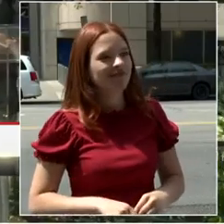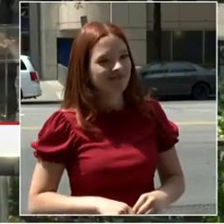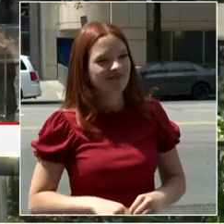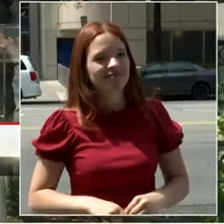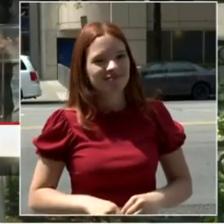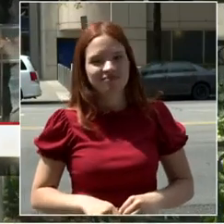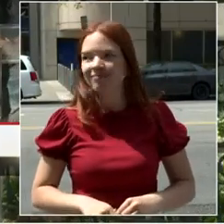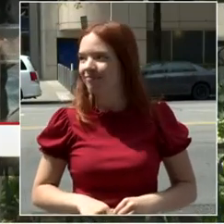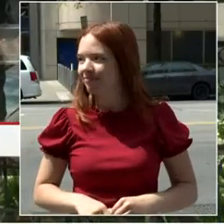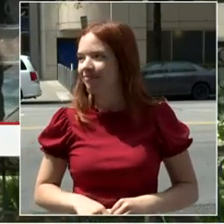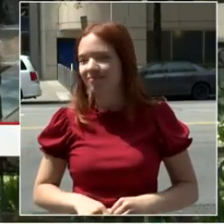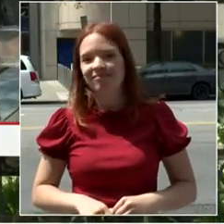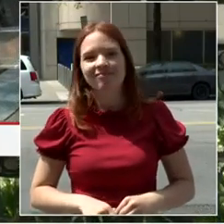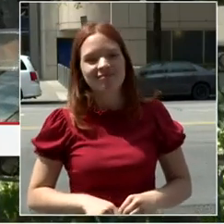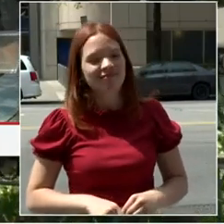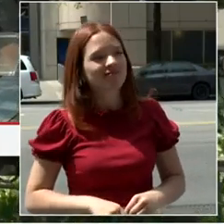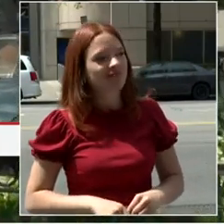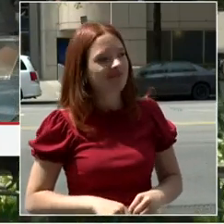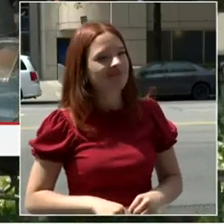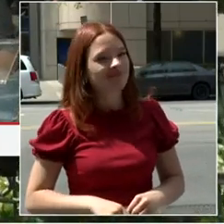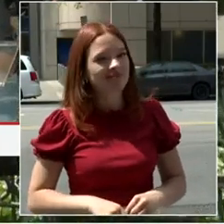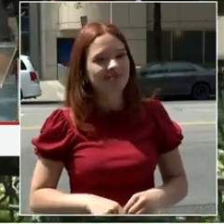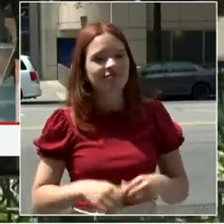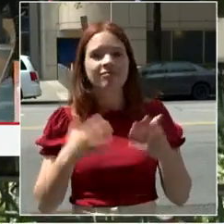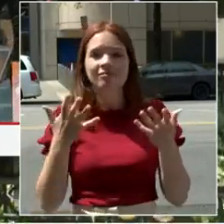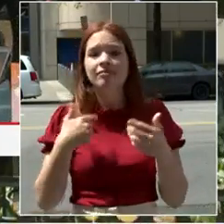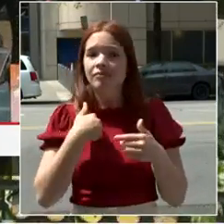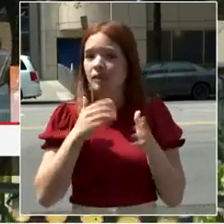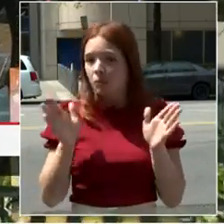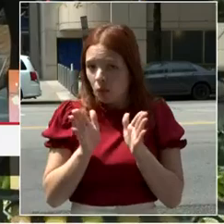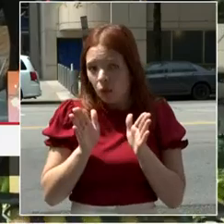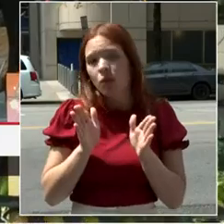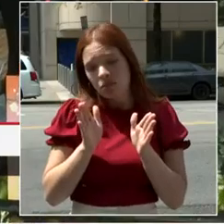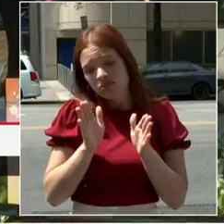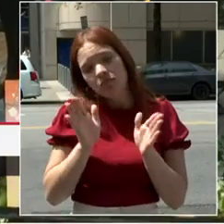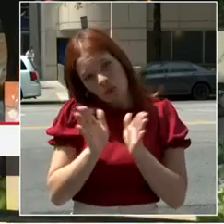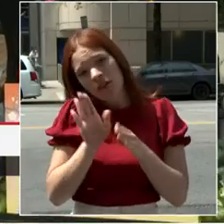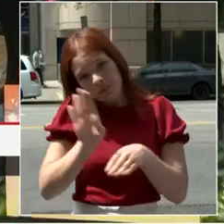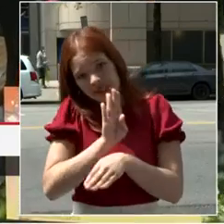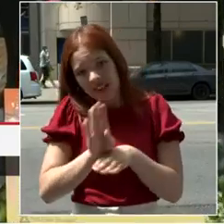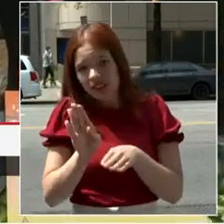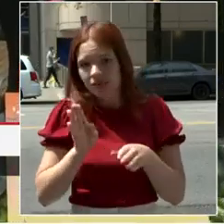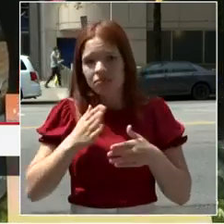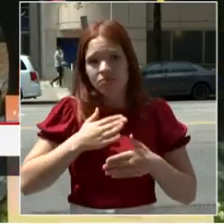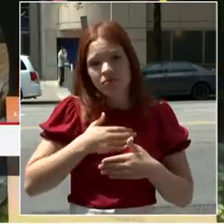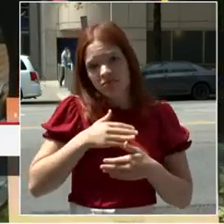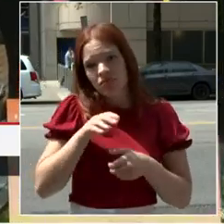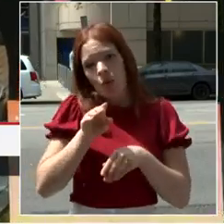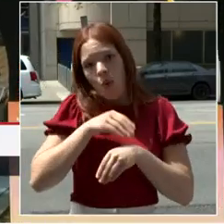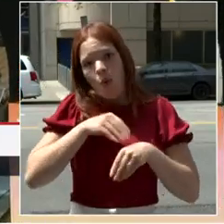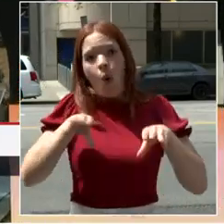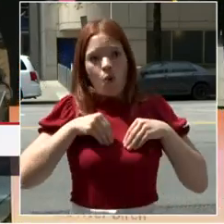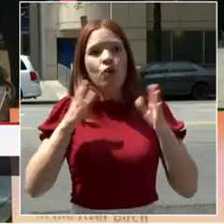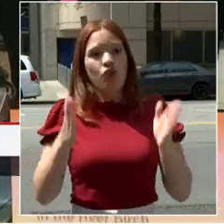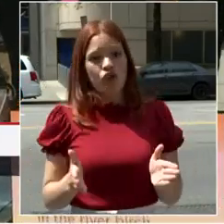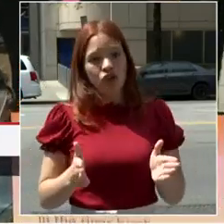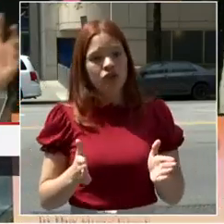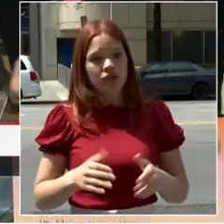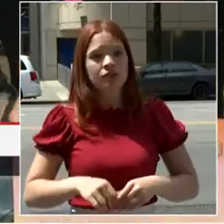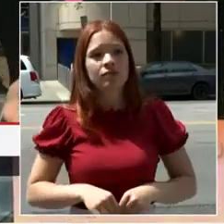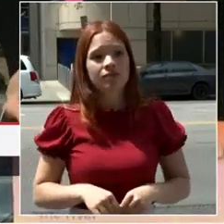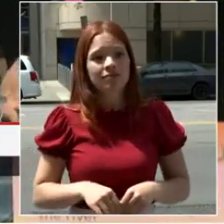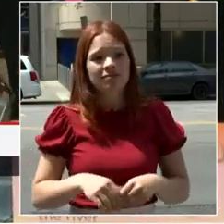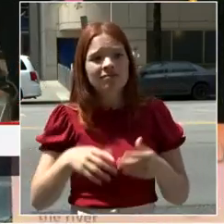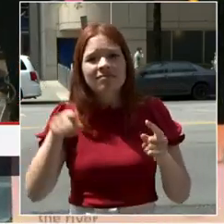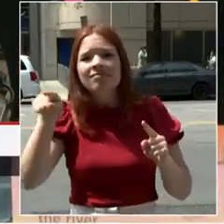As a small business owner and operator, I want to take this moment to ask D.C. visitors, residents, workers to